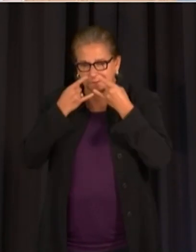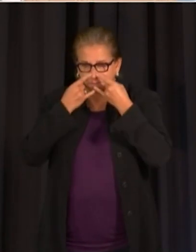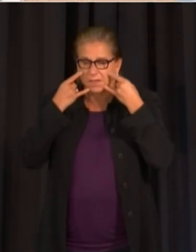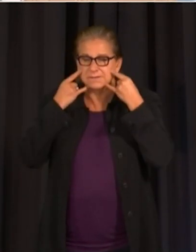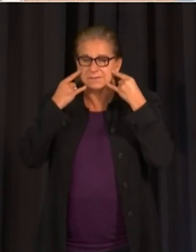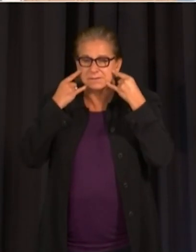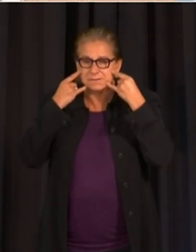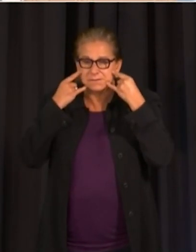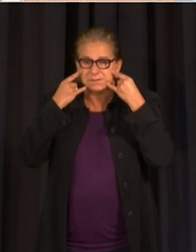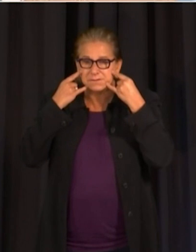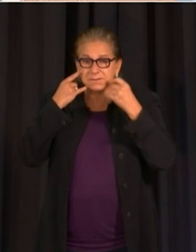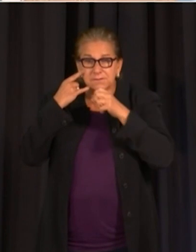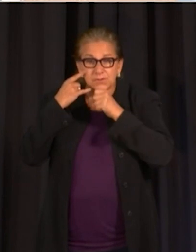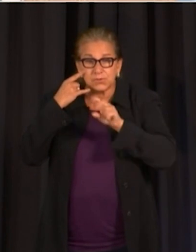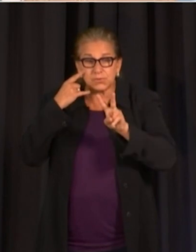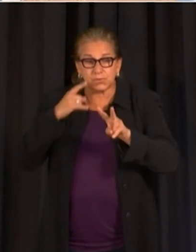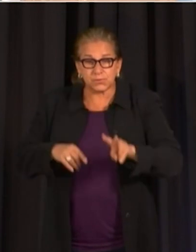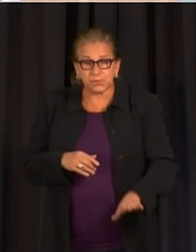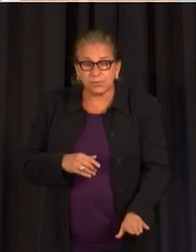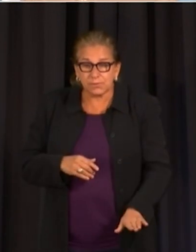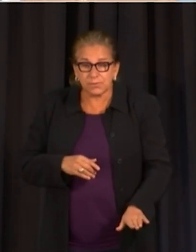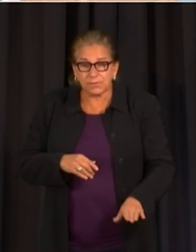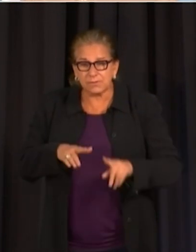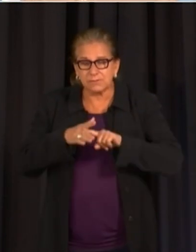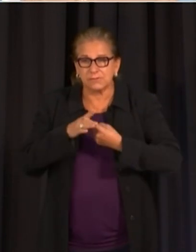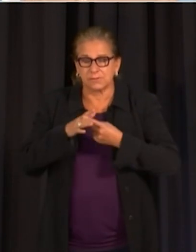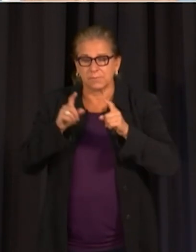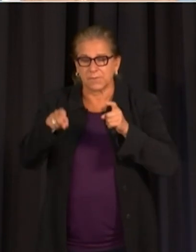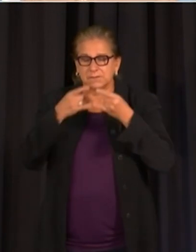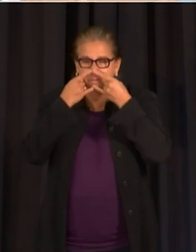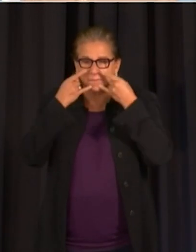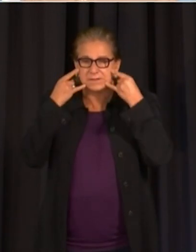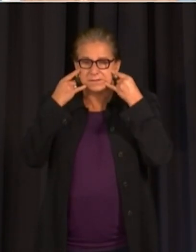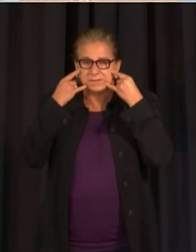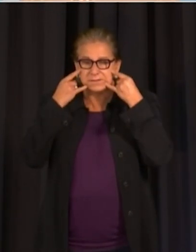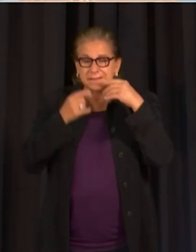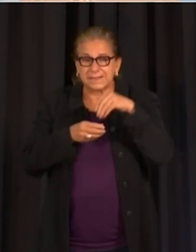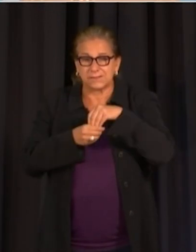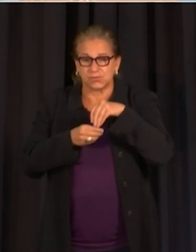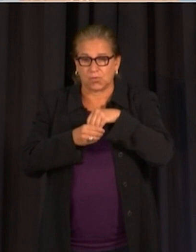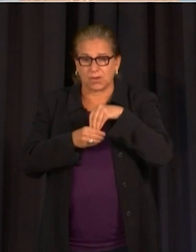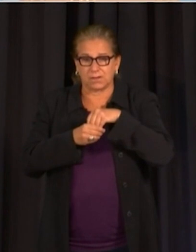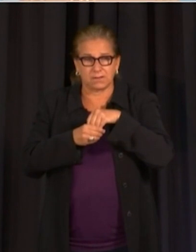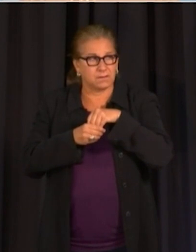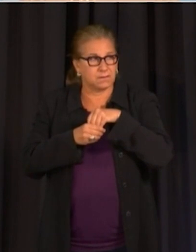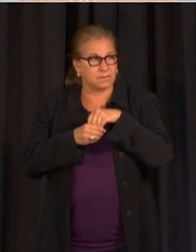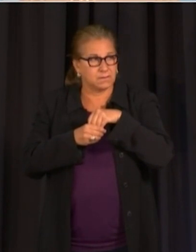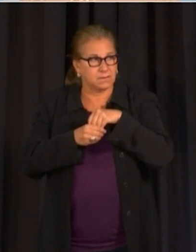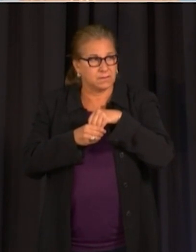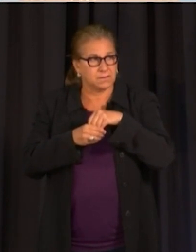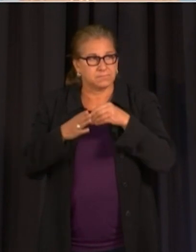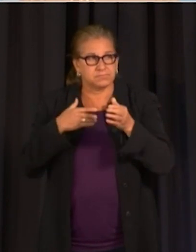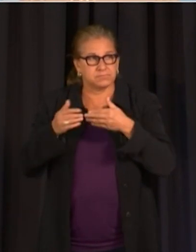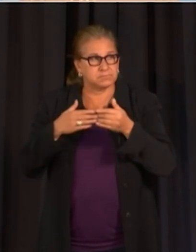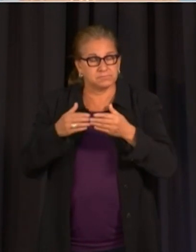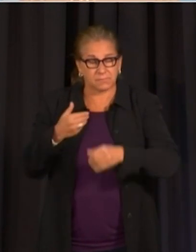people over the age of two must wear a mask indoors regardless of their